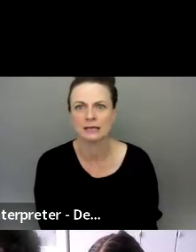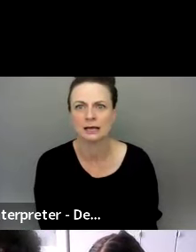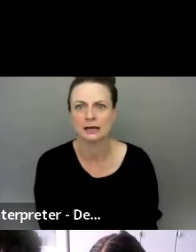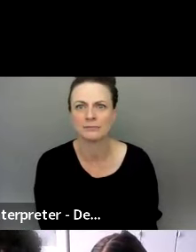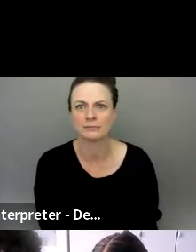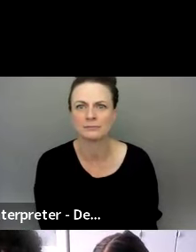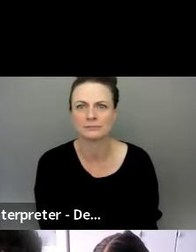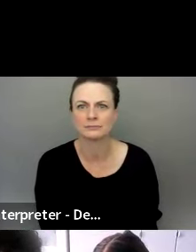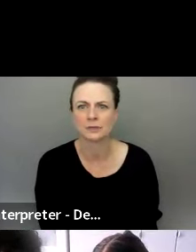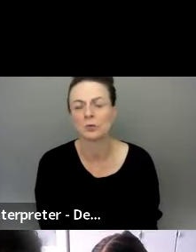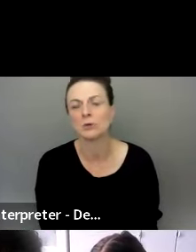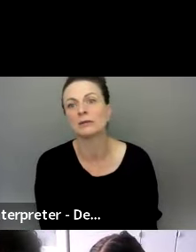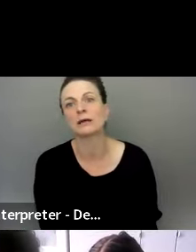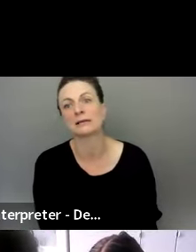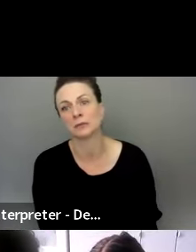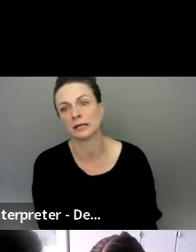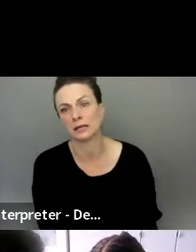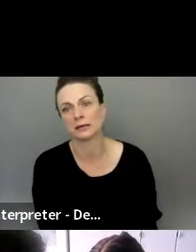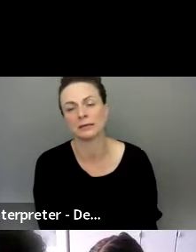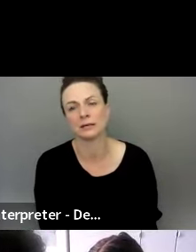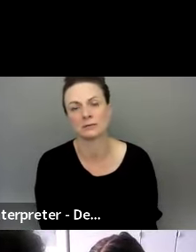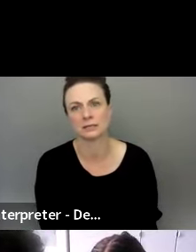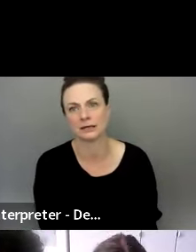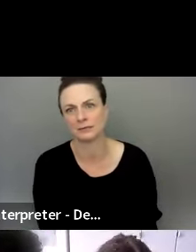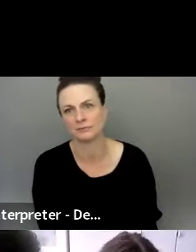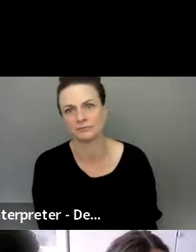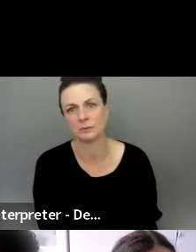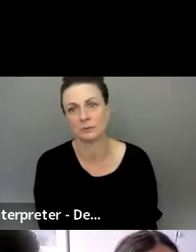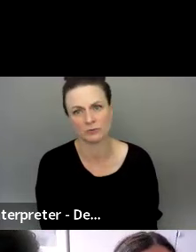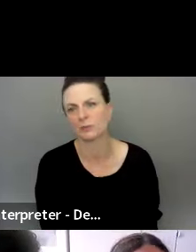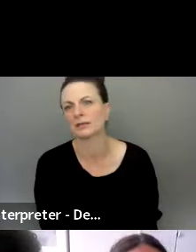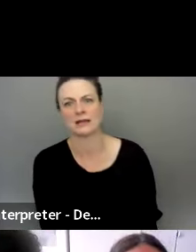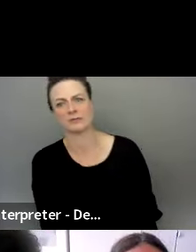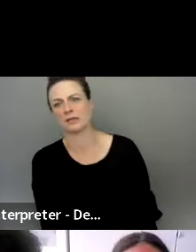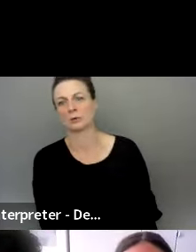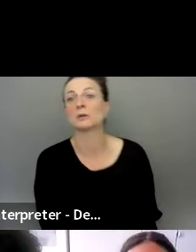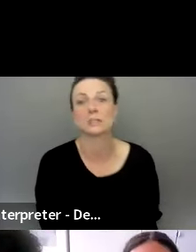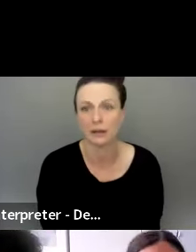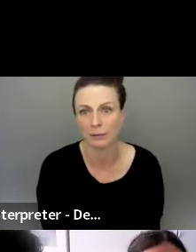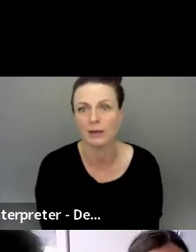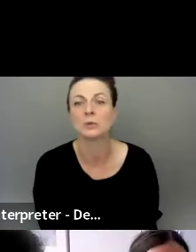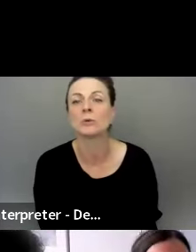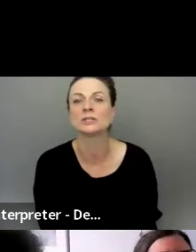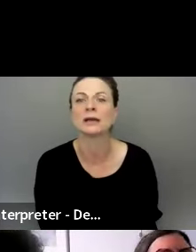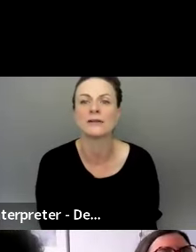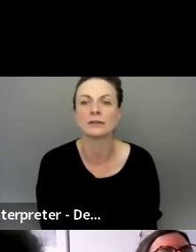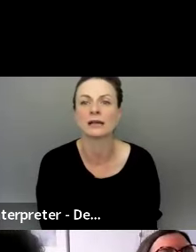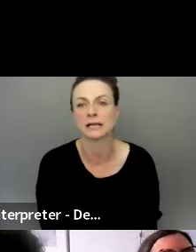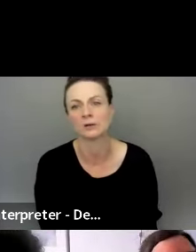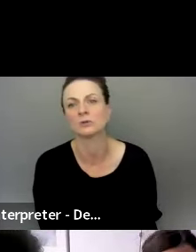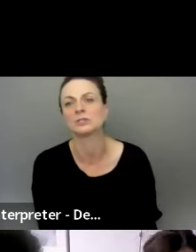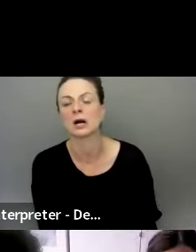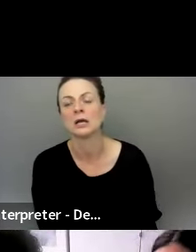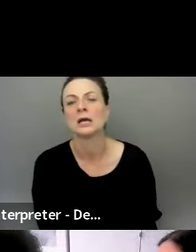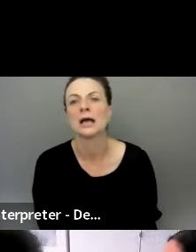And we'll be explaining about the platform and everything that we're going to be talking about. So when we're done having